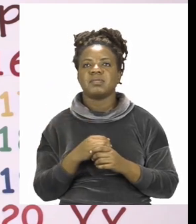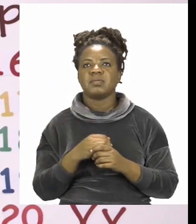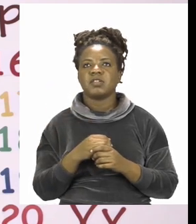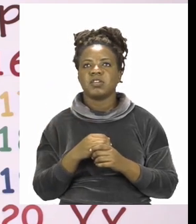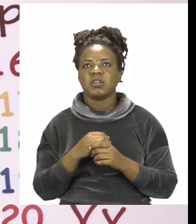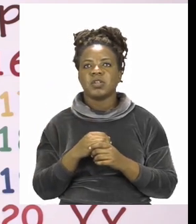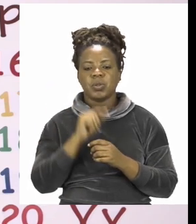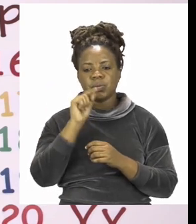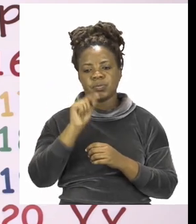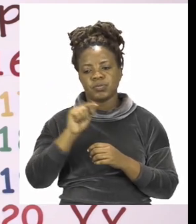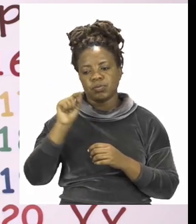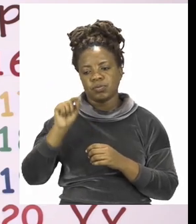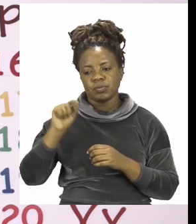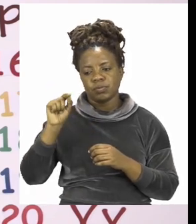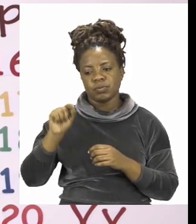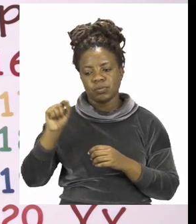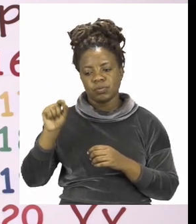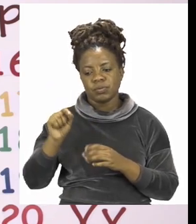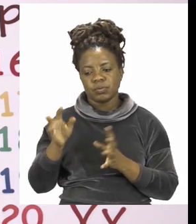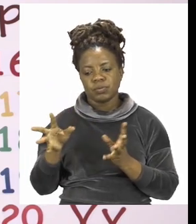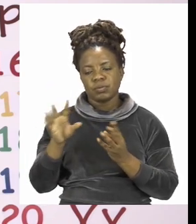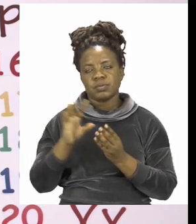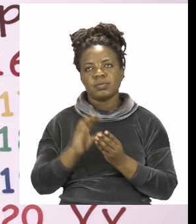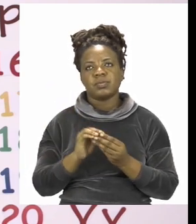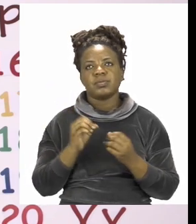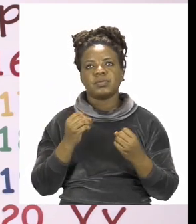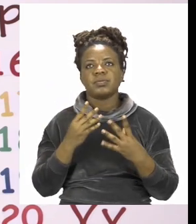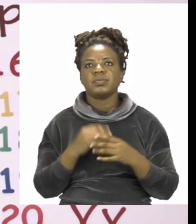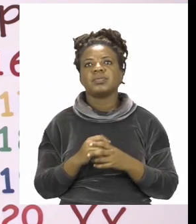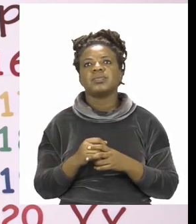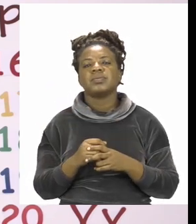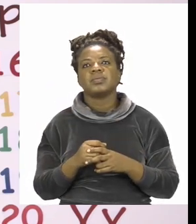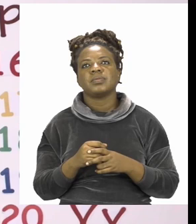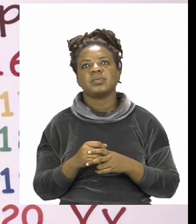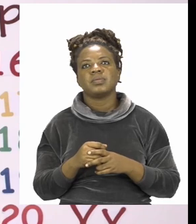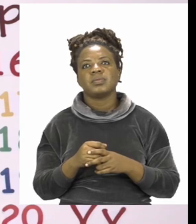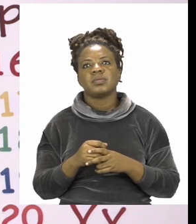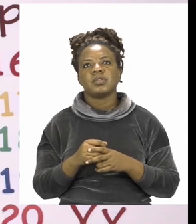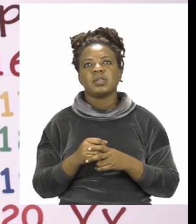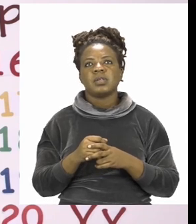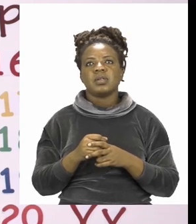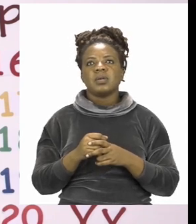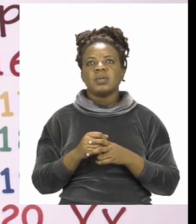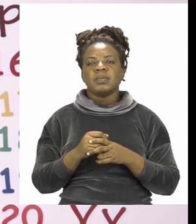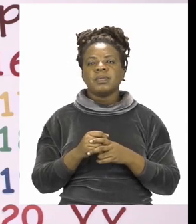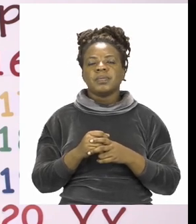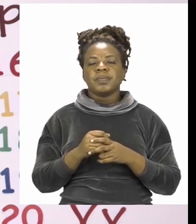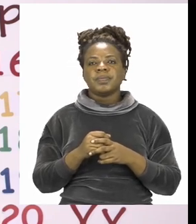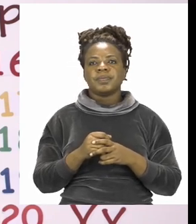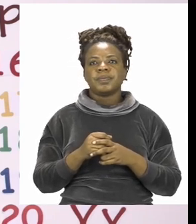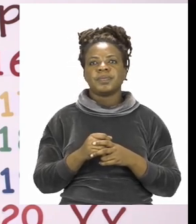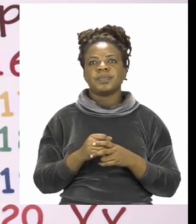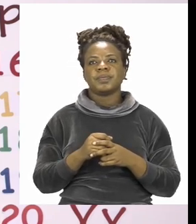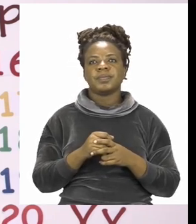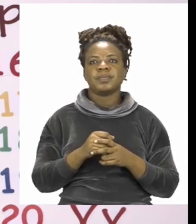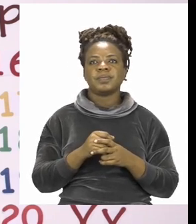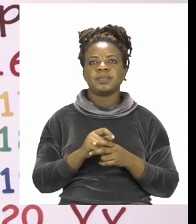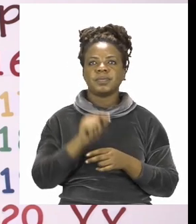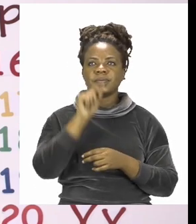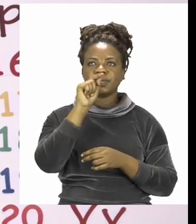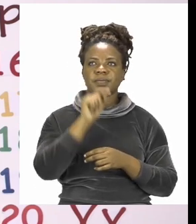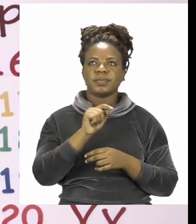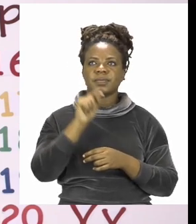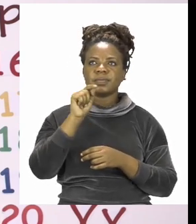We have come to our number. Now the only thing that is left is to count how many sticks we have